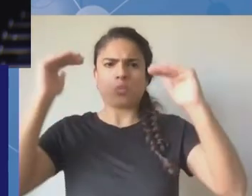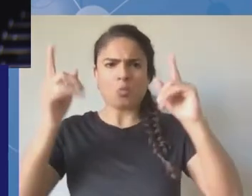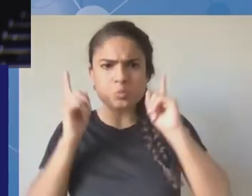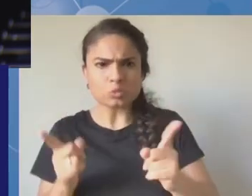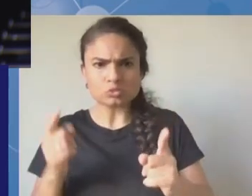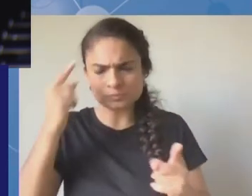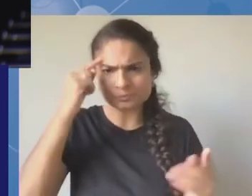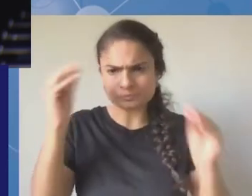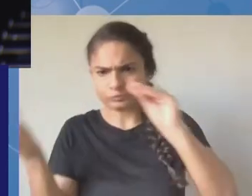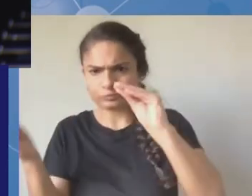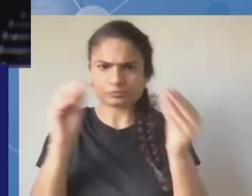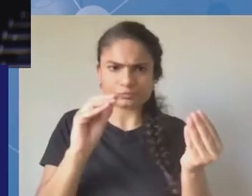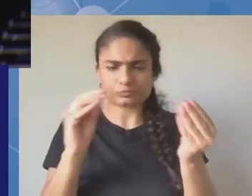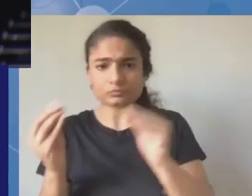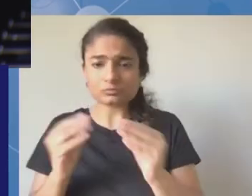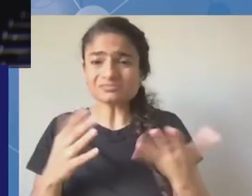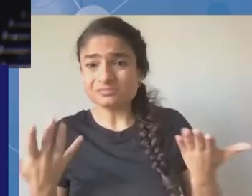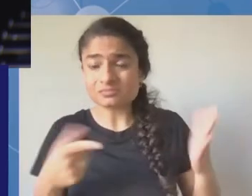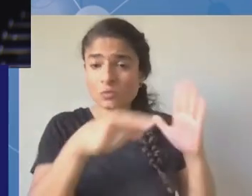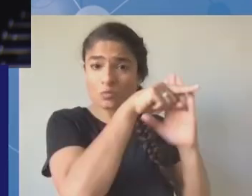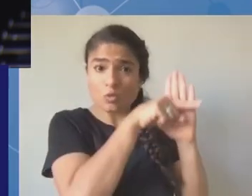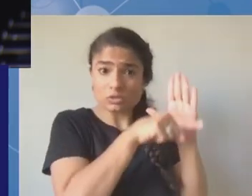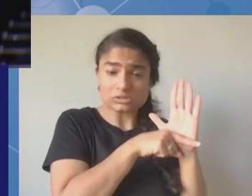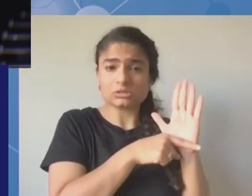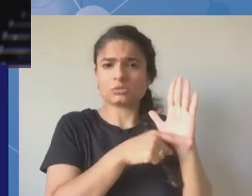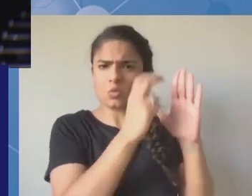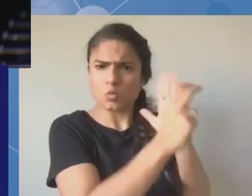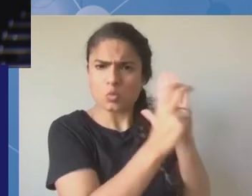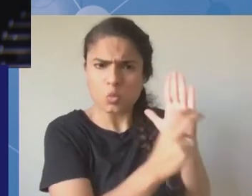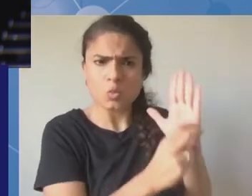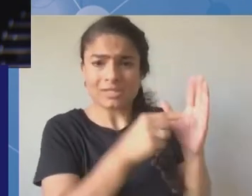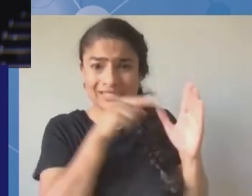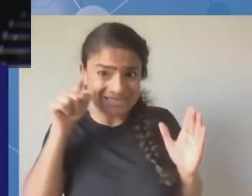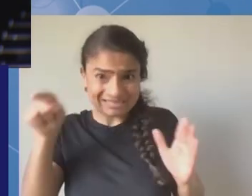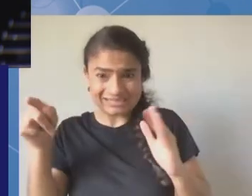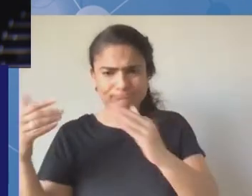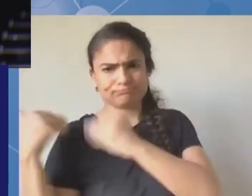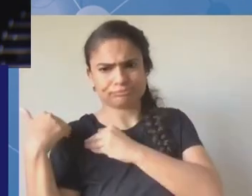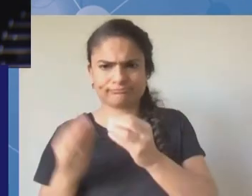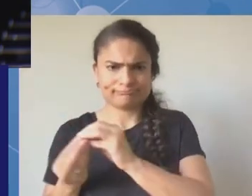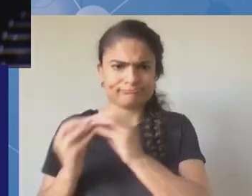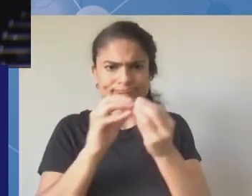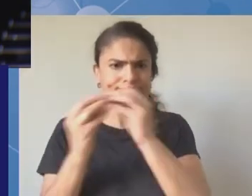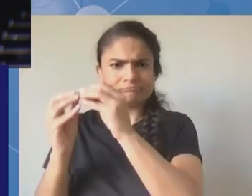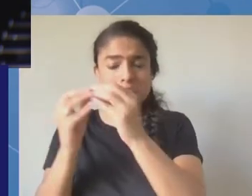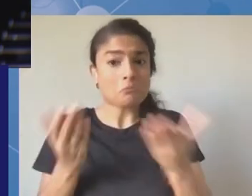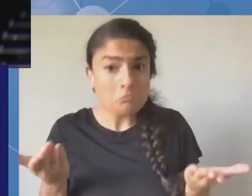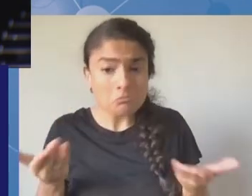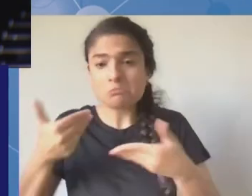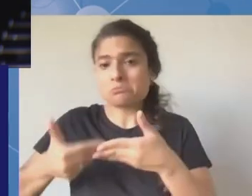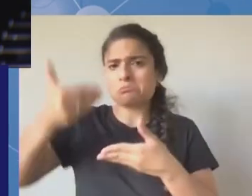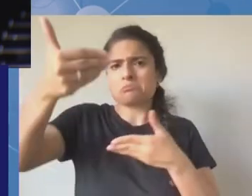regulations so maybe in next igf if we can have some discussions and we can invite some juries like the professors